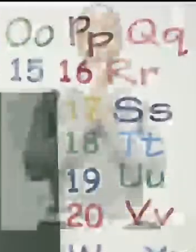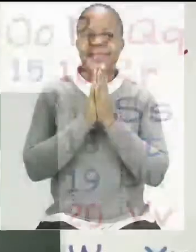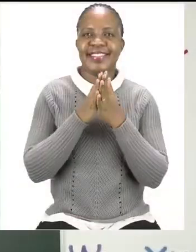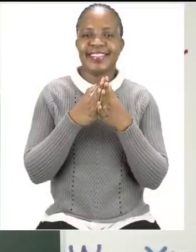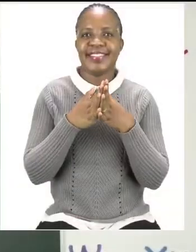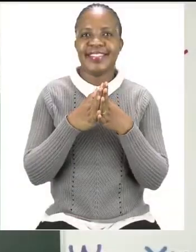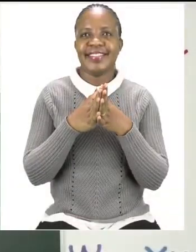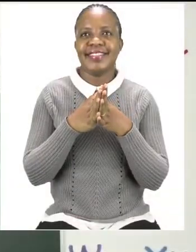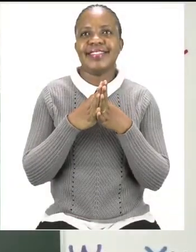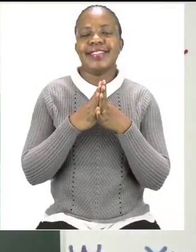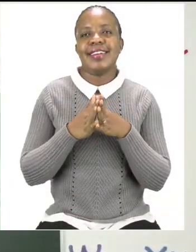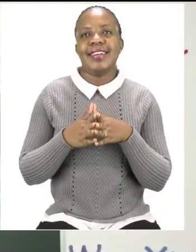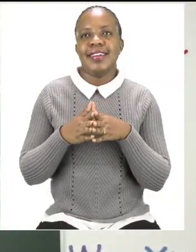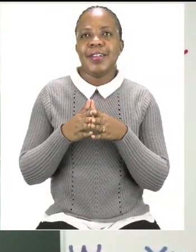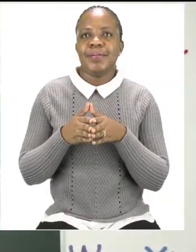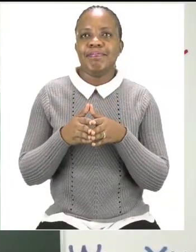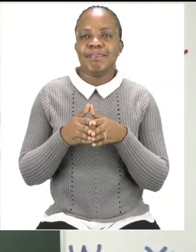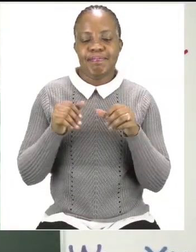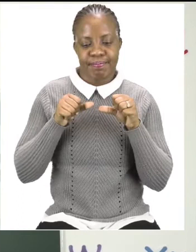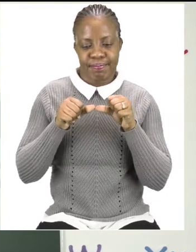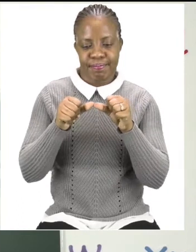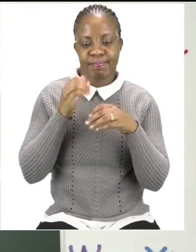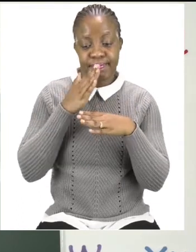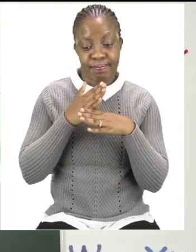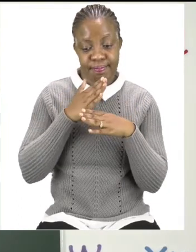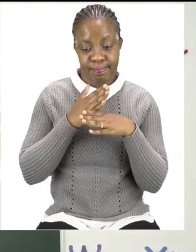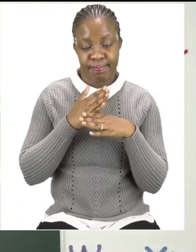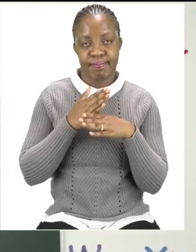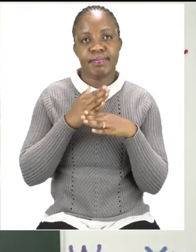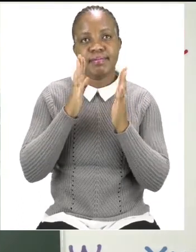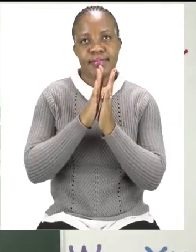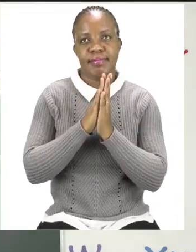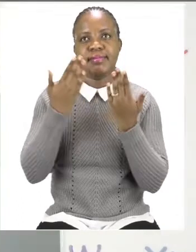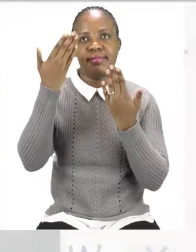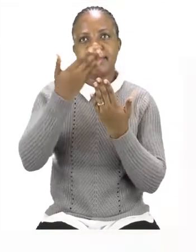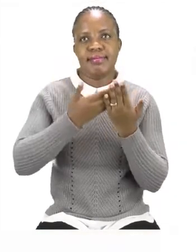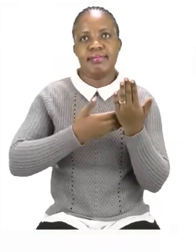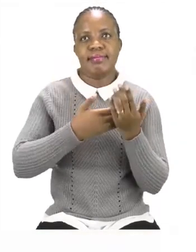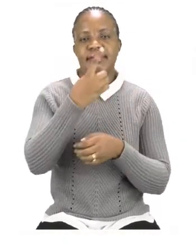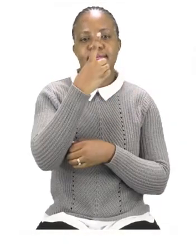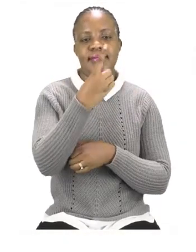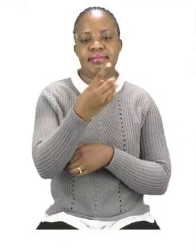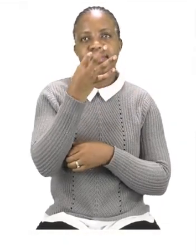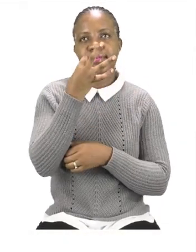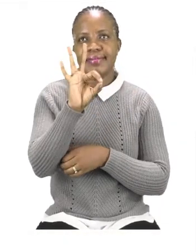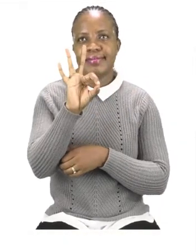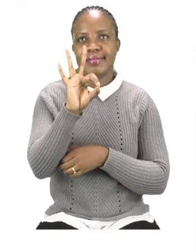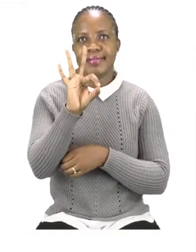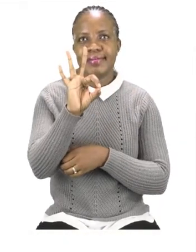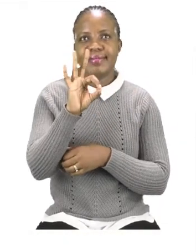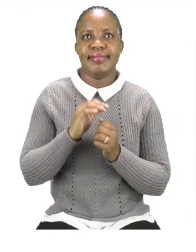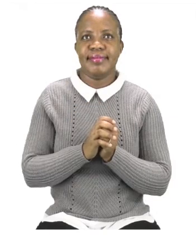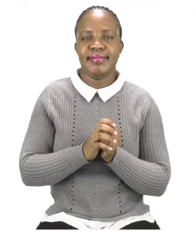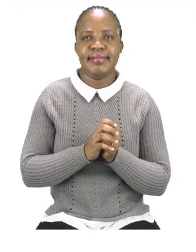Our next exercise, boys and girls, please can you turn to page 19. Our next